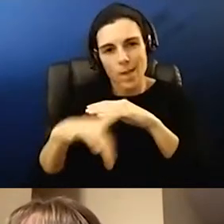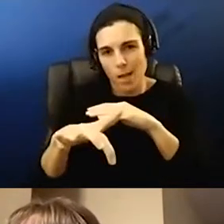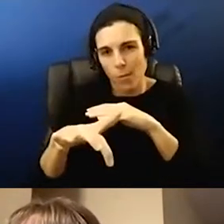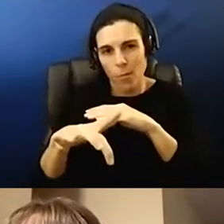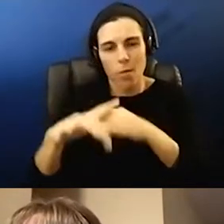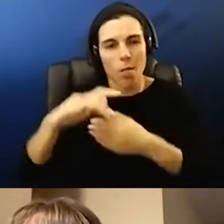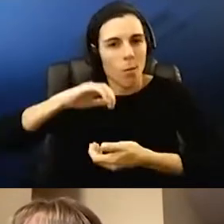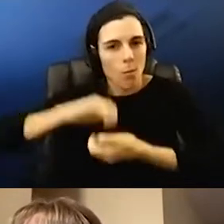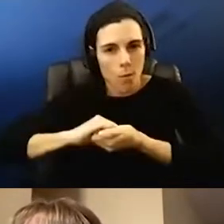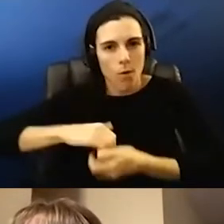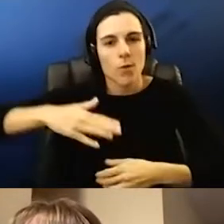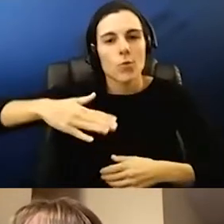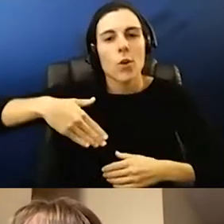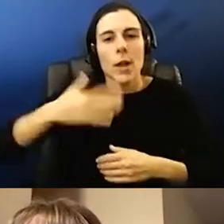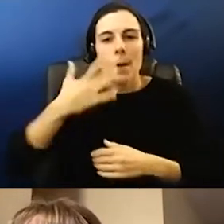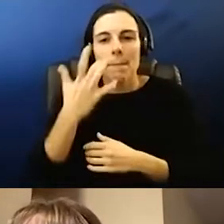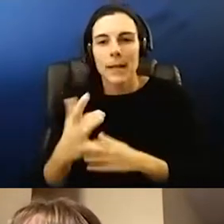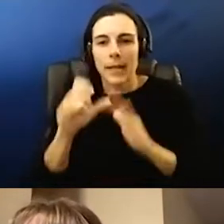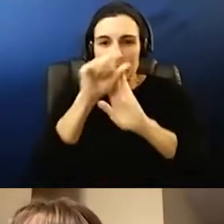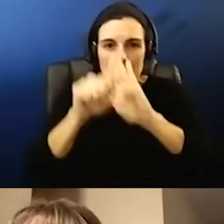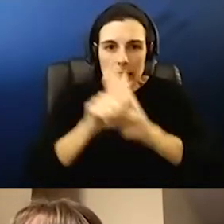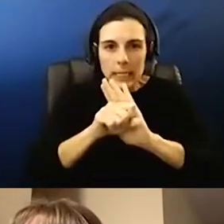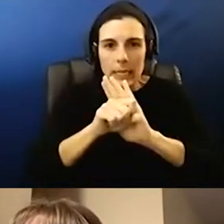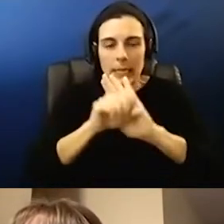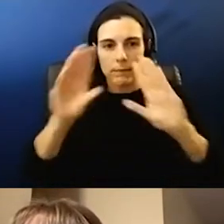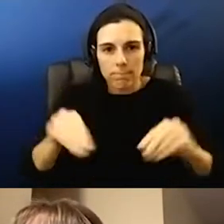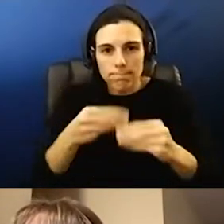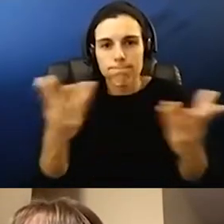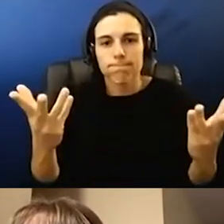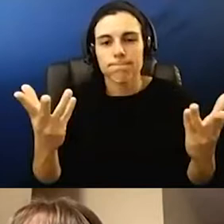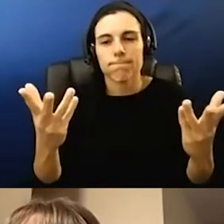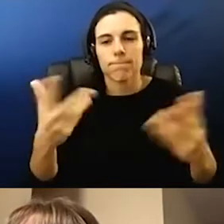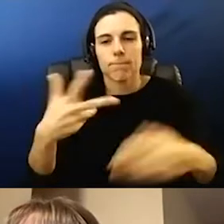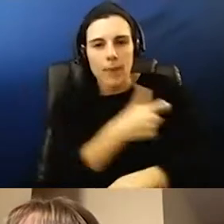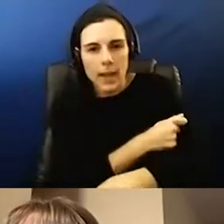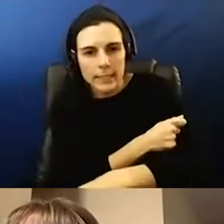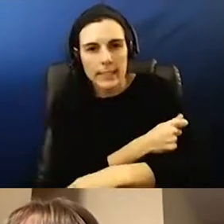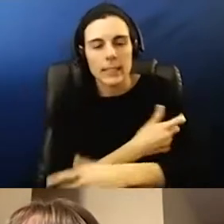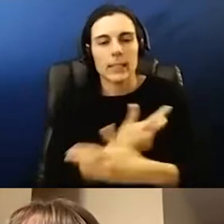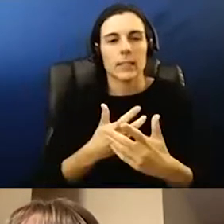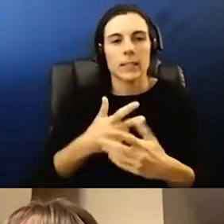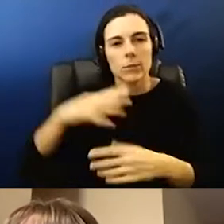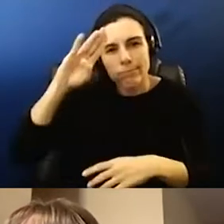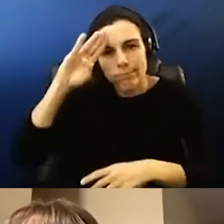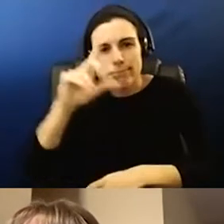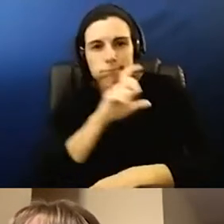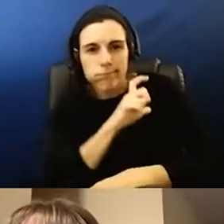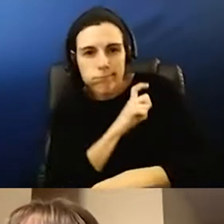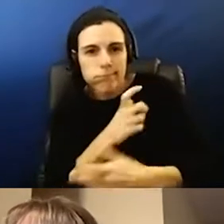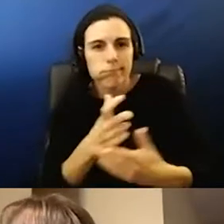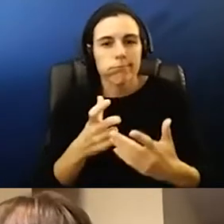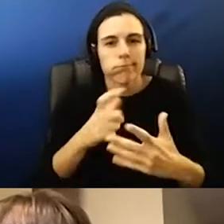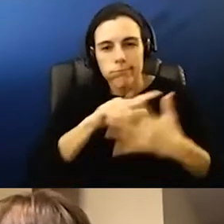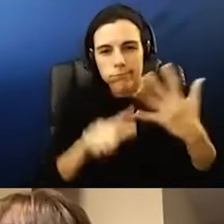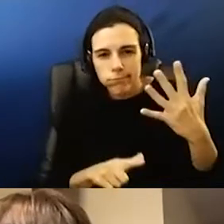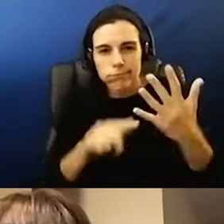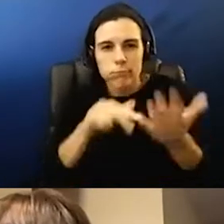just because of the way the state has released the vaccines to our frontline workers, the 1A and 1B protocol.